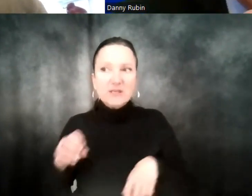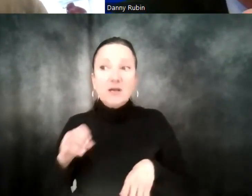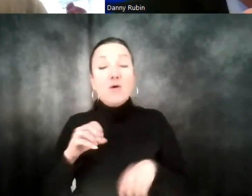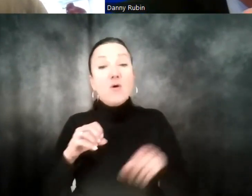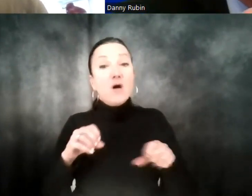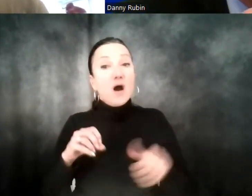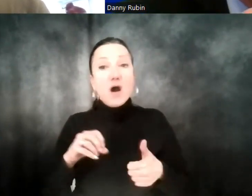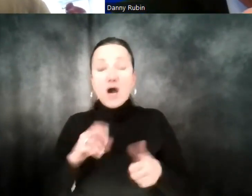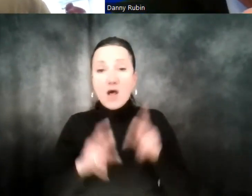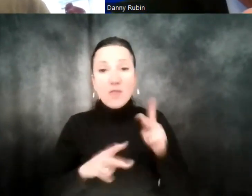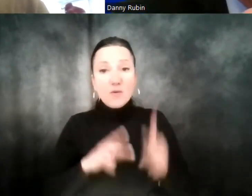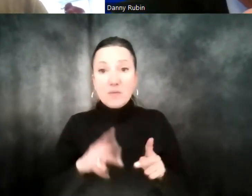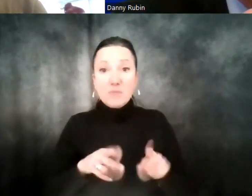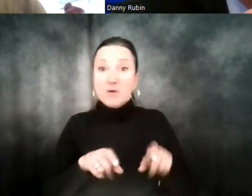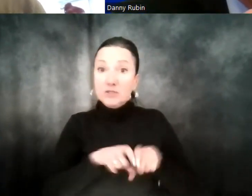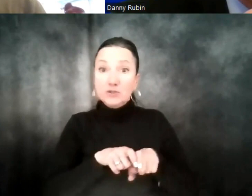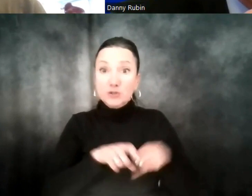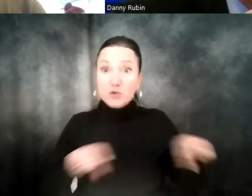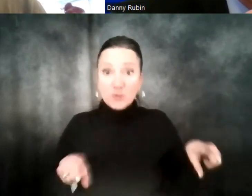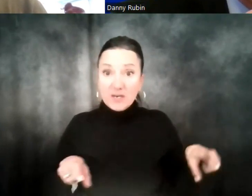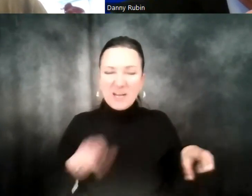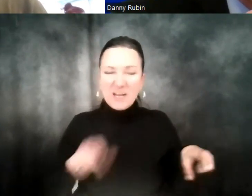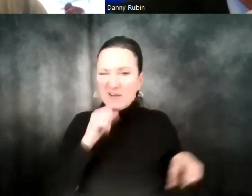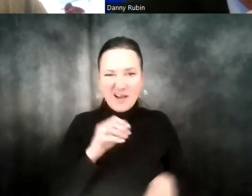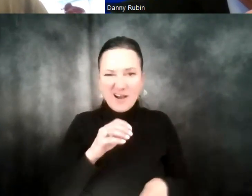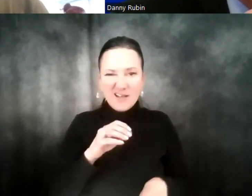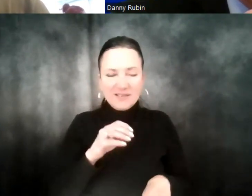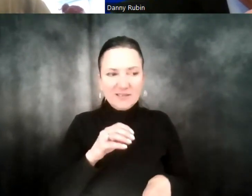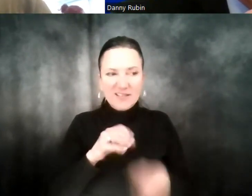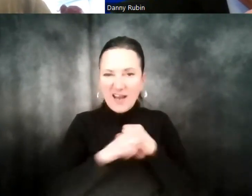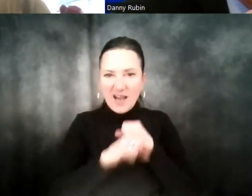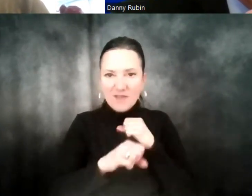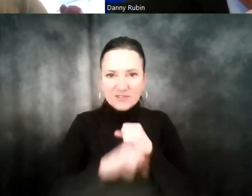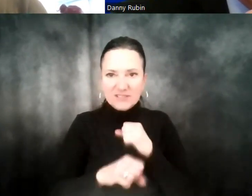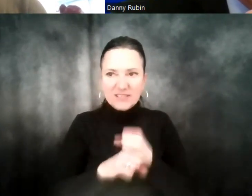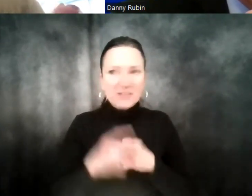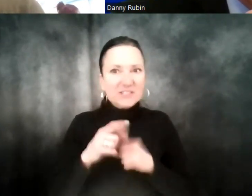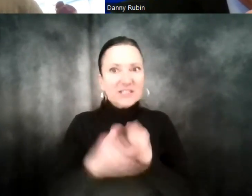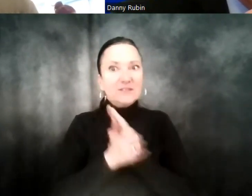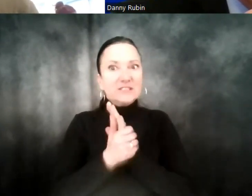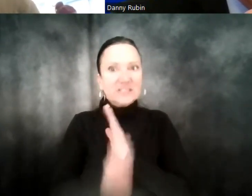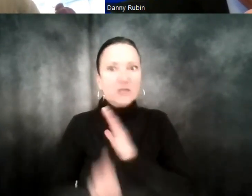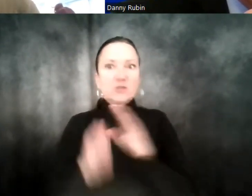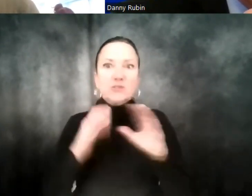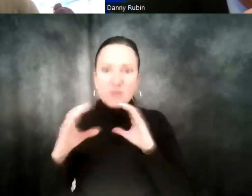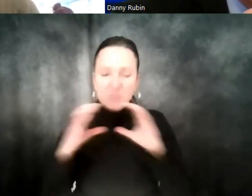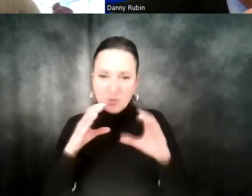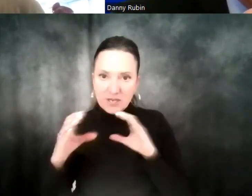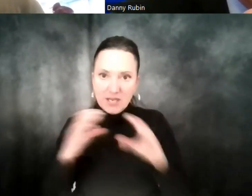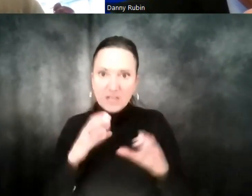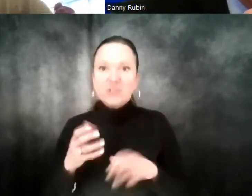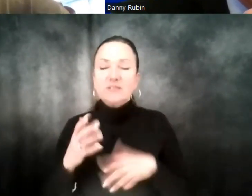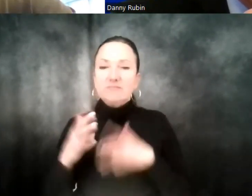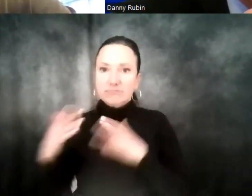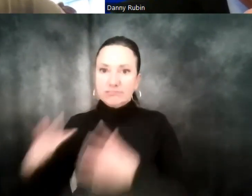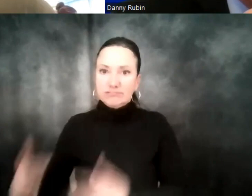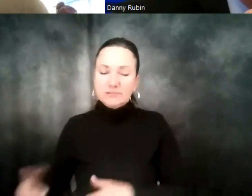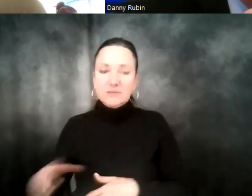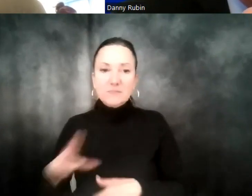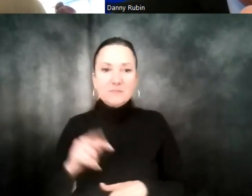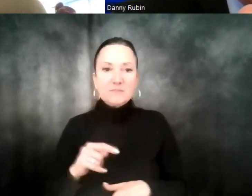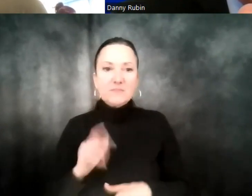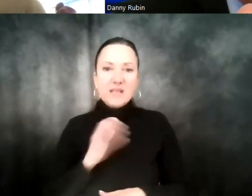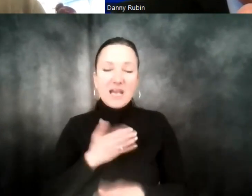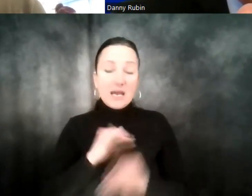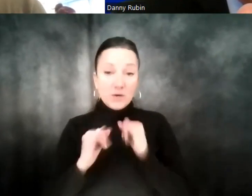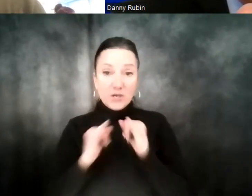just are very competent in their writing skills and being able to speak to an audience, and that's all also taught as well. But when you go through our interview